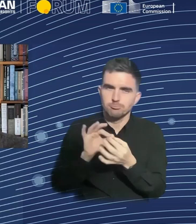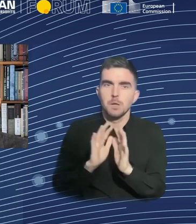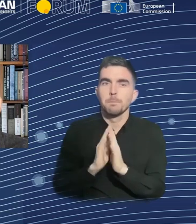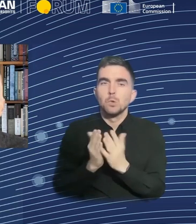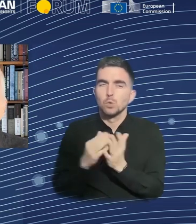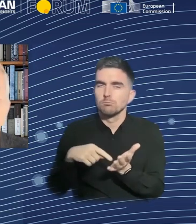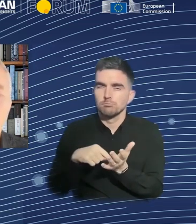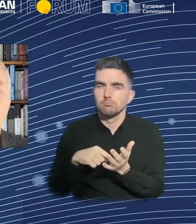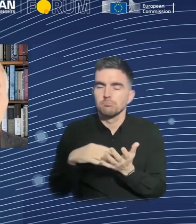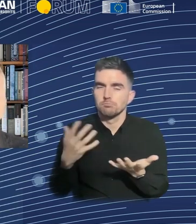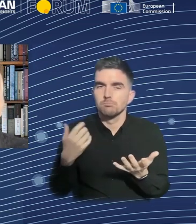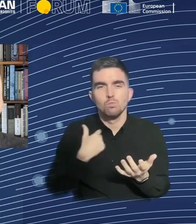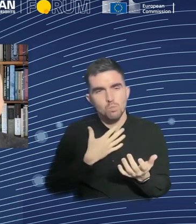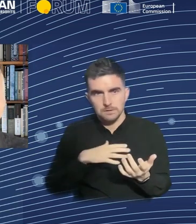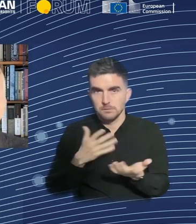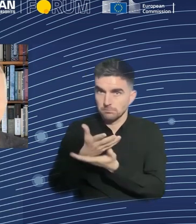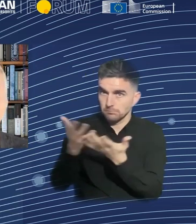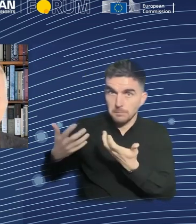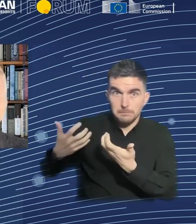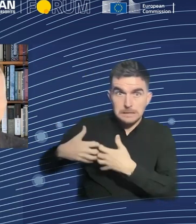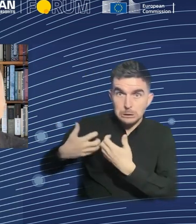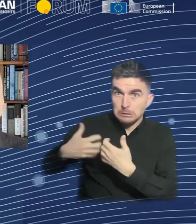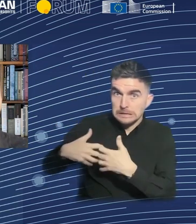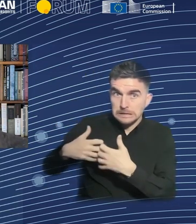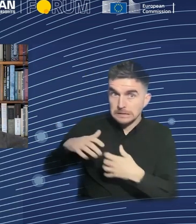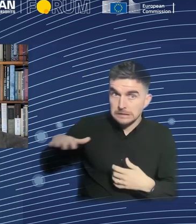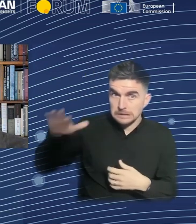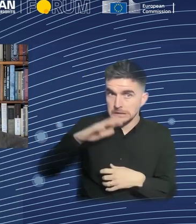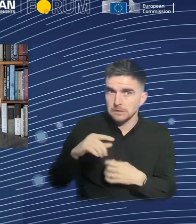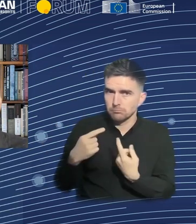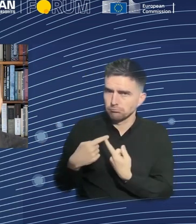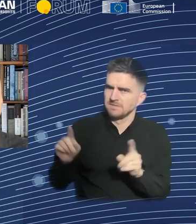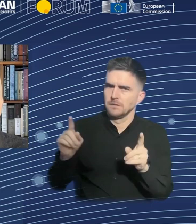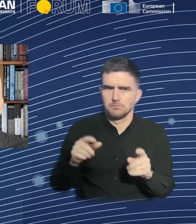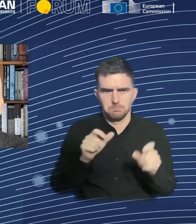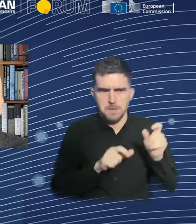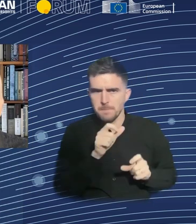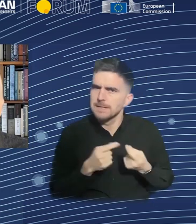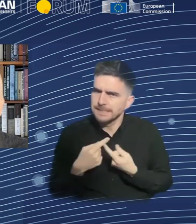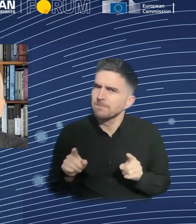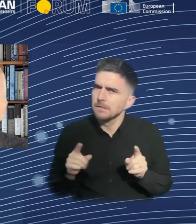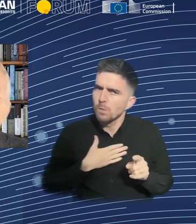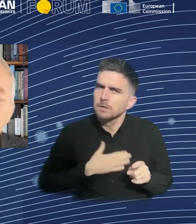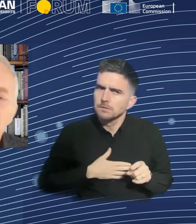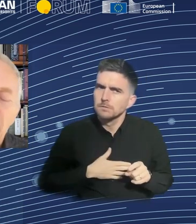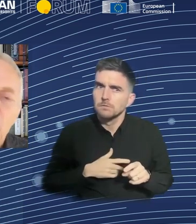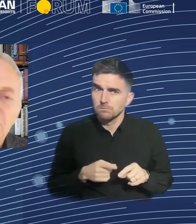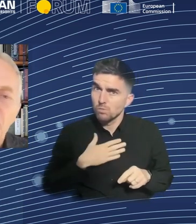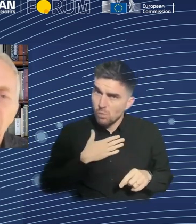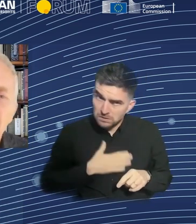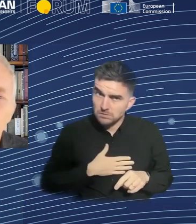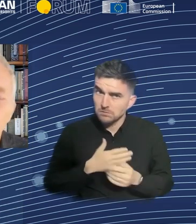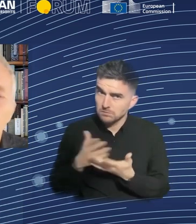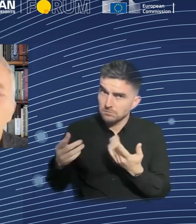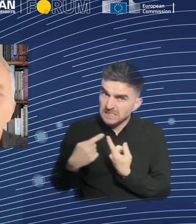machines to be deferential to us, to humans. And if we want them to be deferential to humans, it comes back to that question